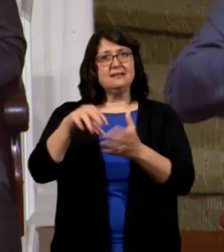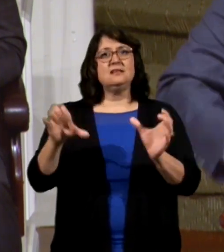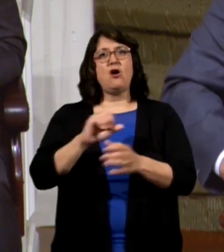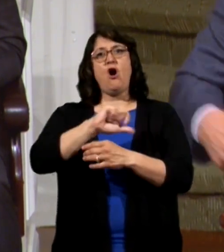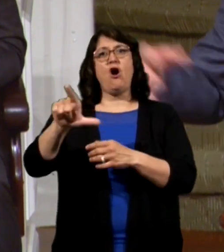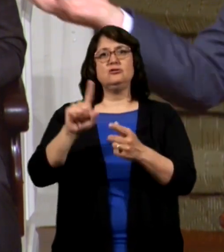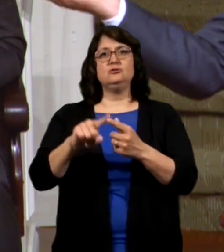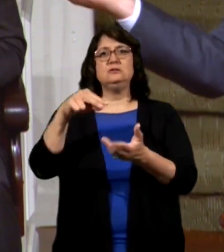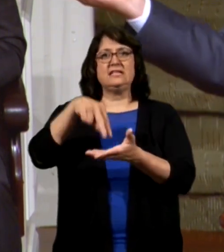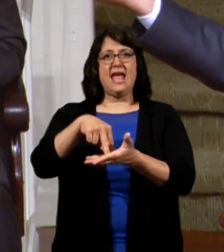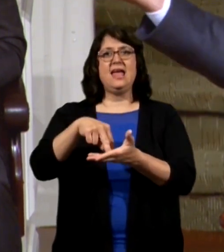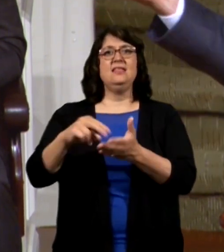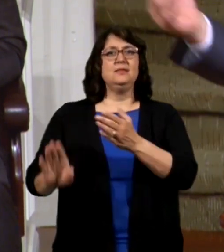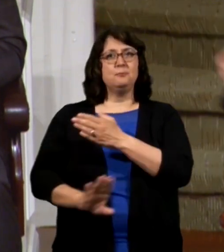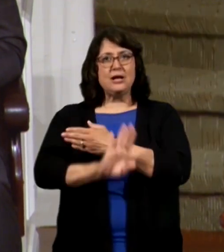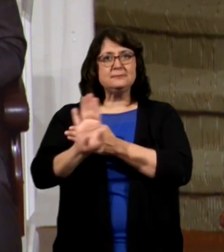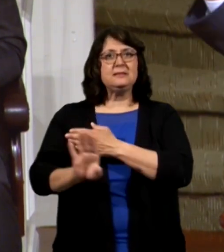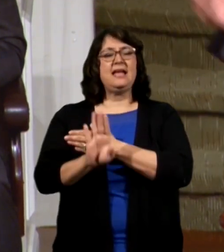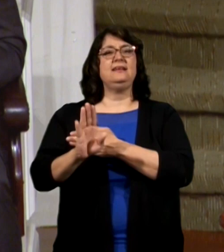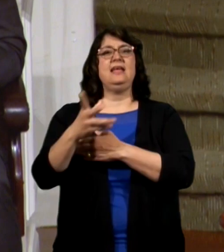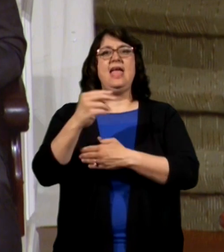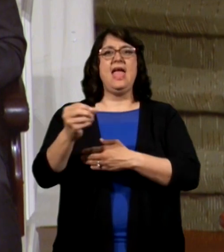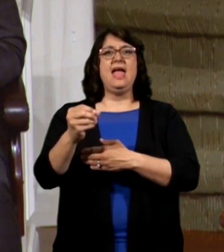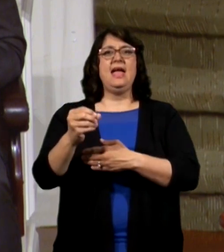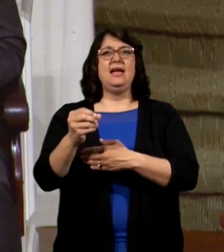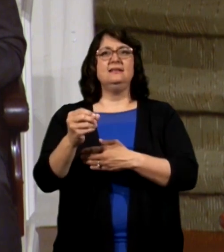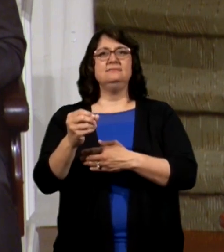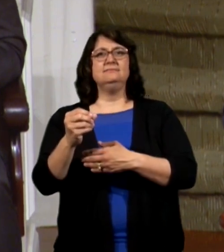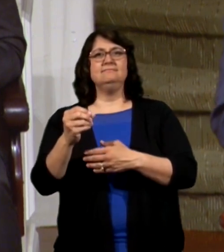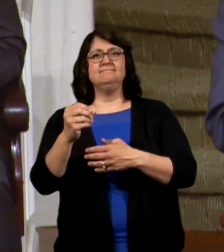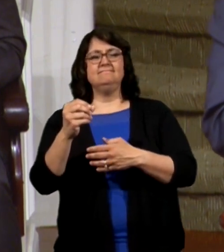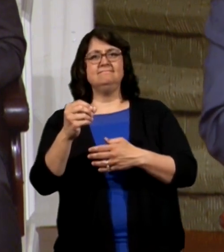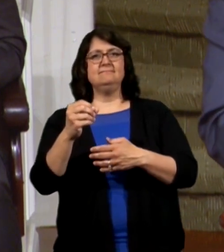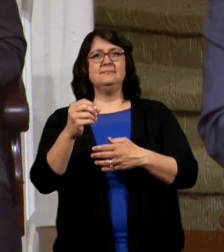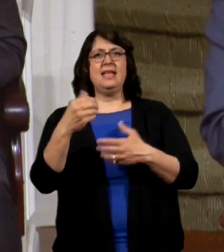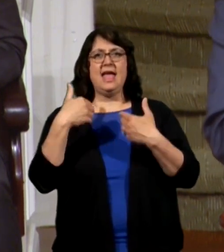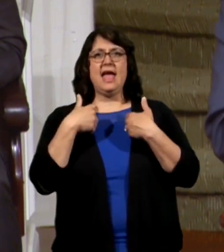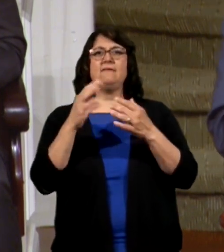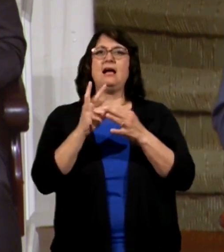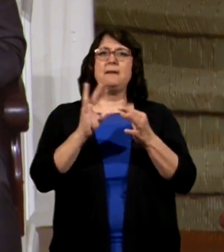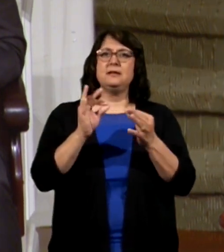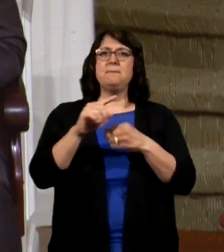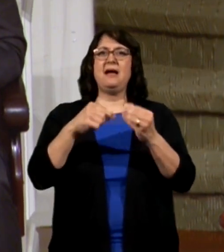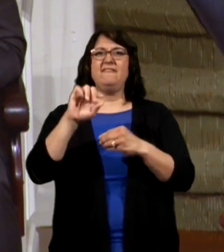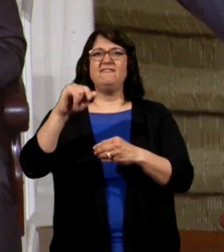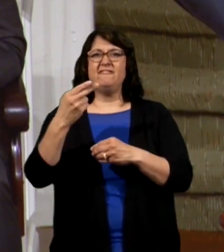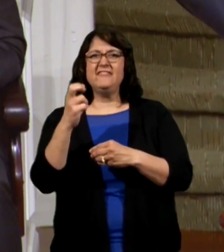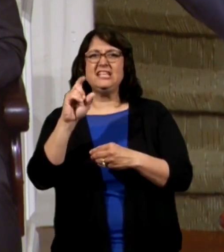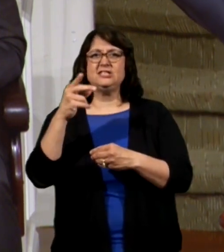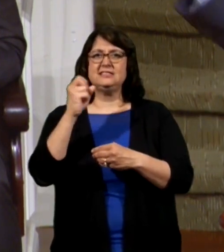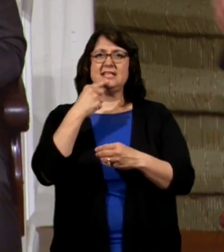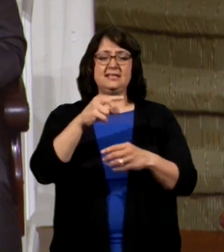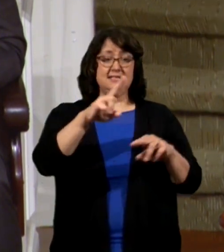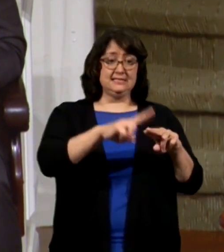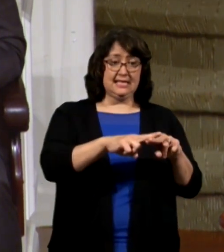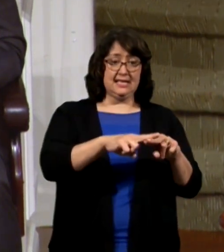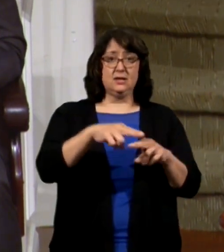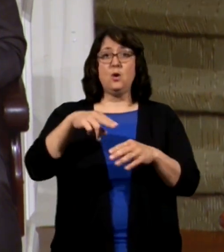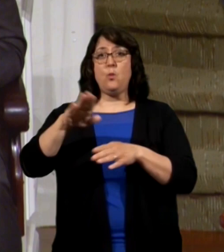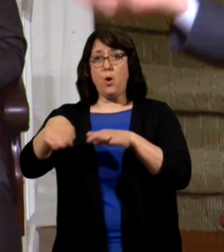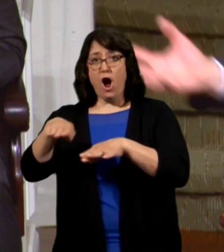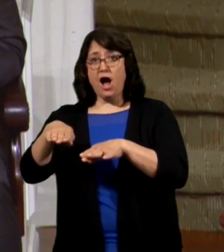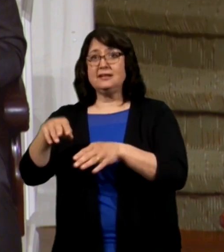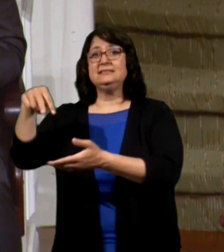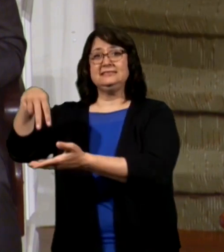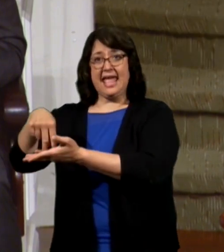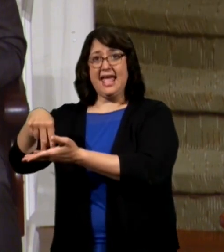the breastplate and all. And Watchman Nee wrote a commentary on the book of Ephesians, Sit, walk, stand. And it's a great way to